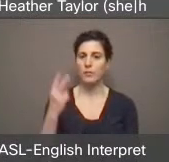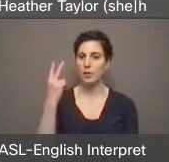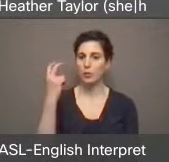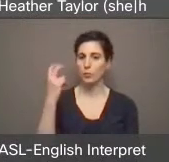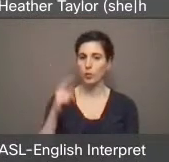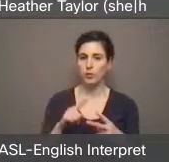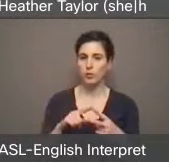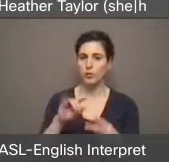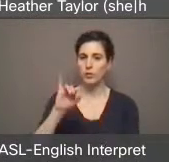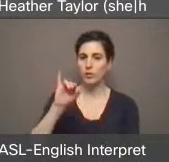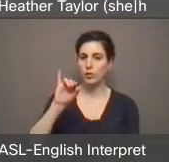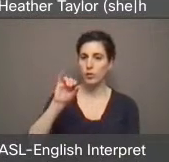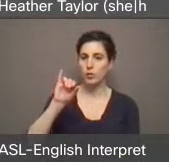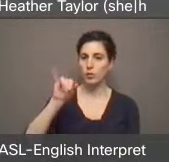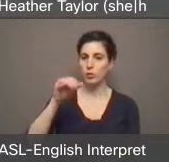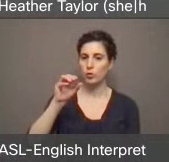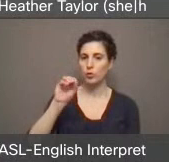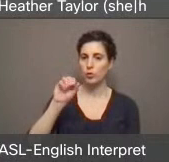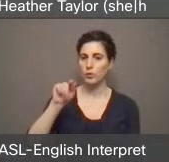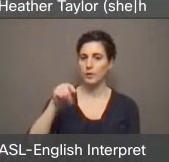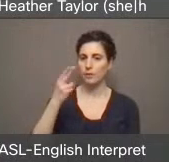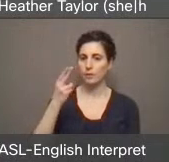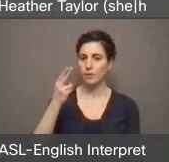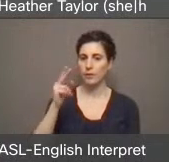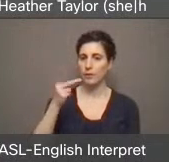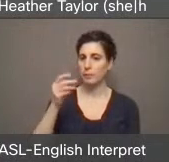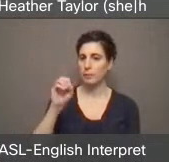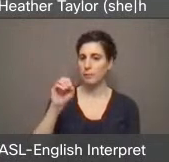Cook. Joseph, are you there?